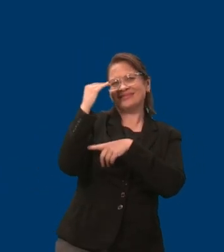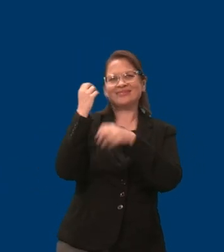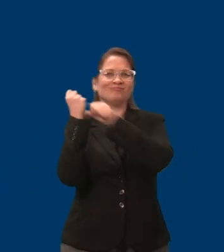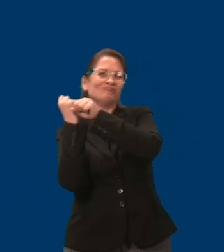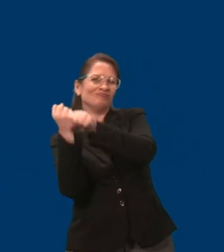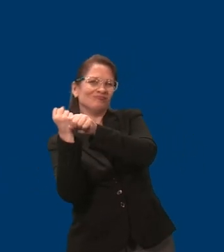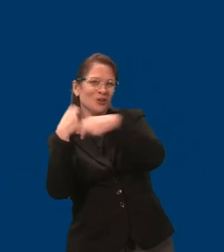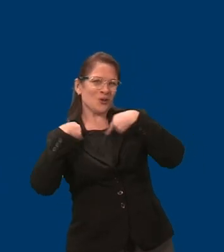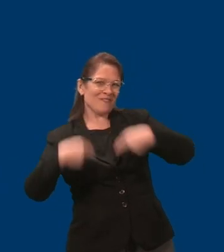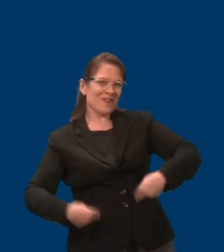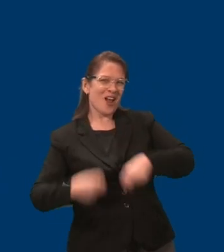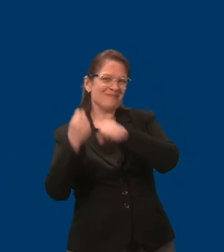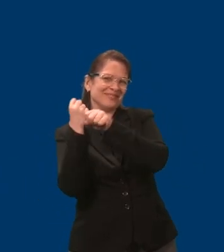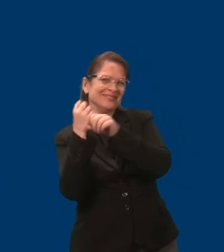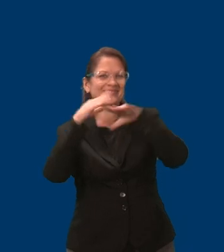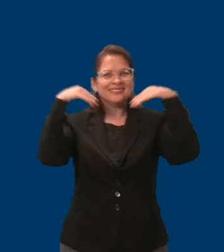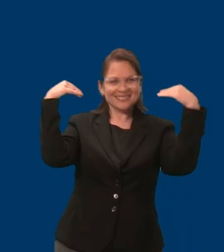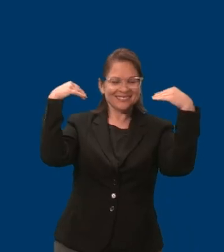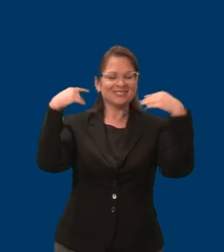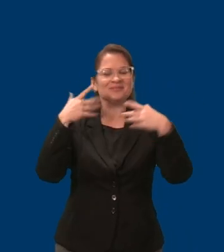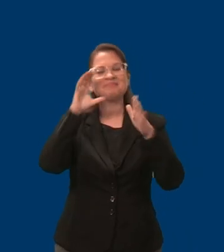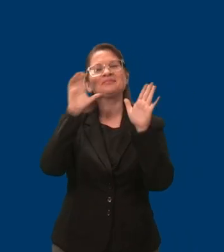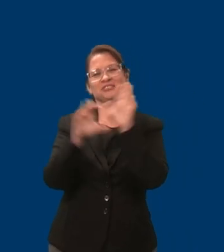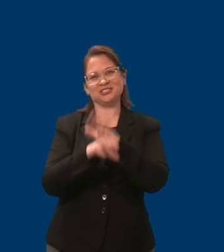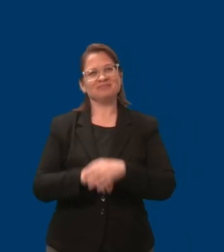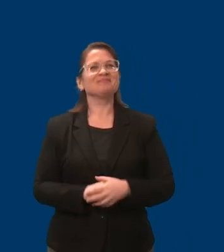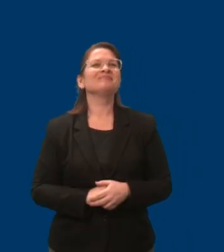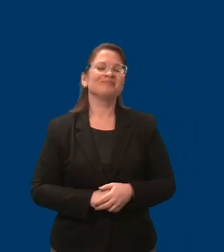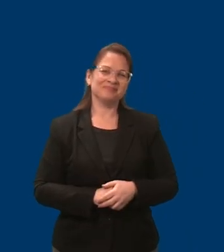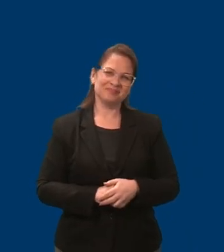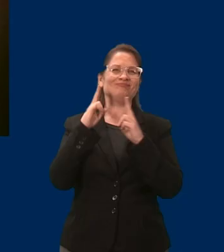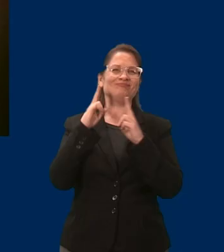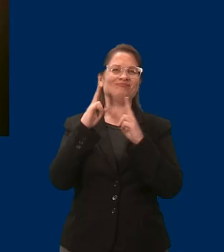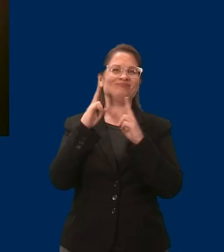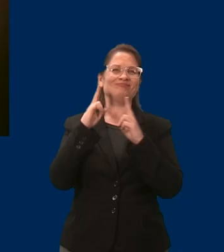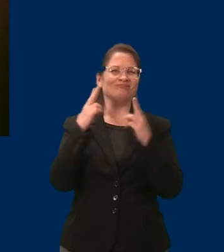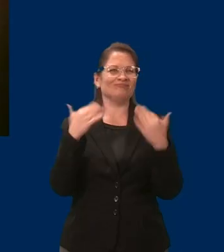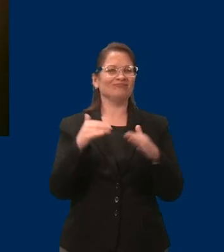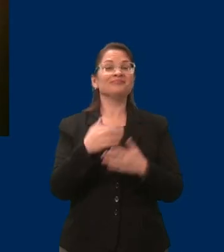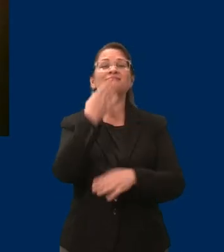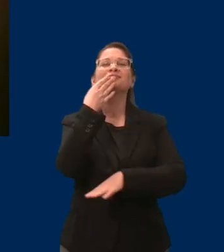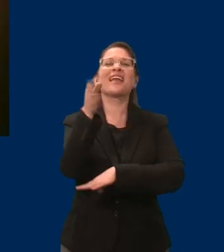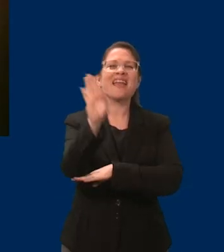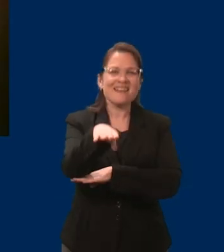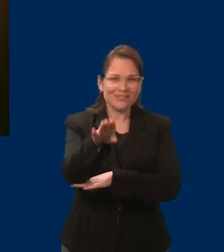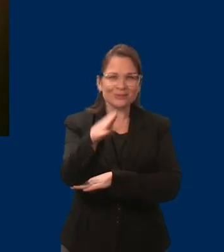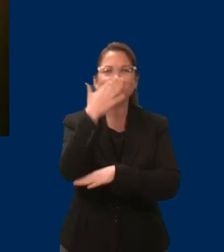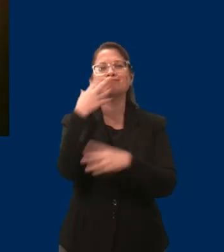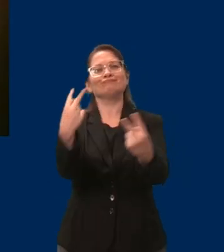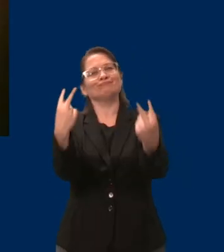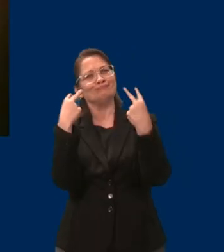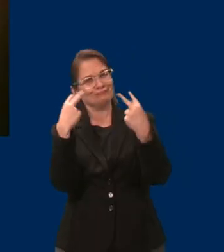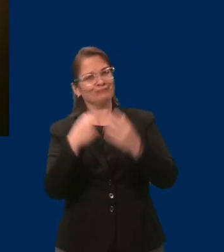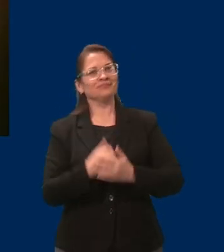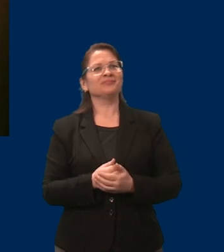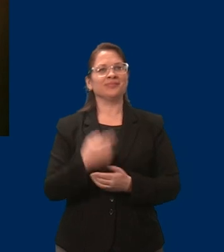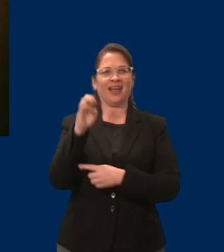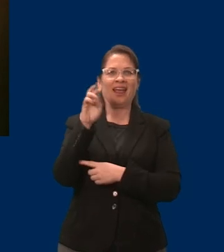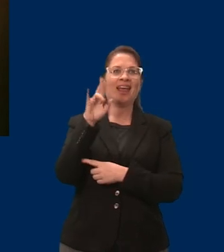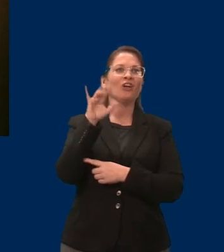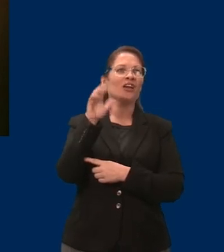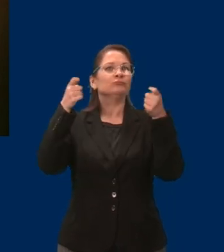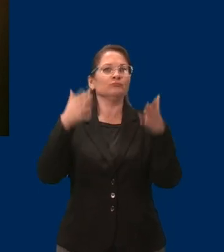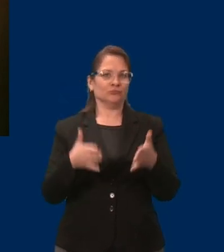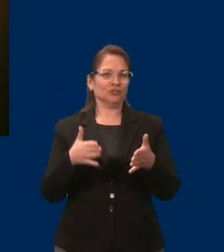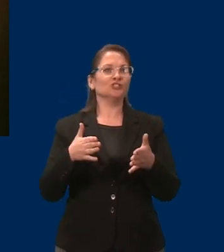a baseball bat. He is smiling. I'm Erica Barnes. I'm the executive director of the newly formed